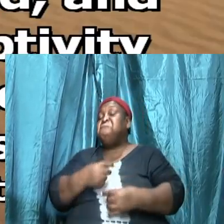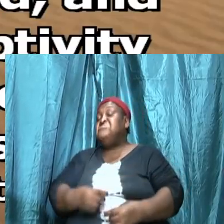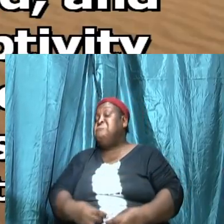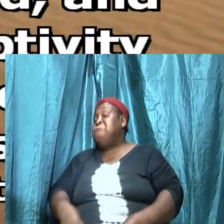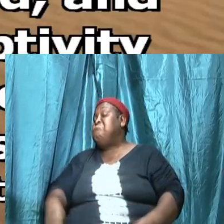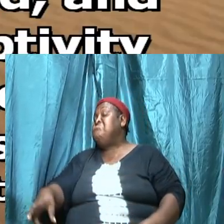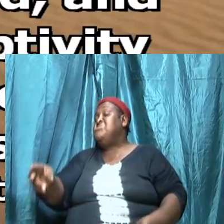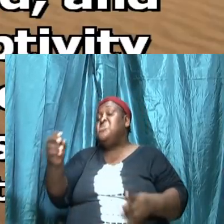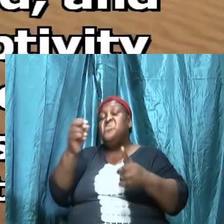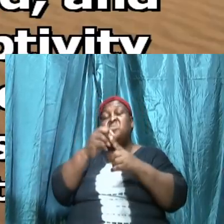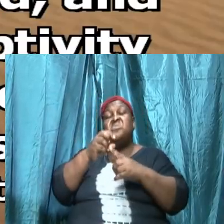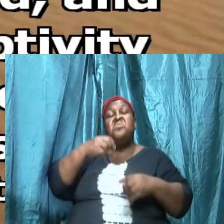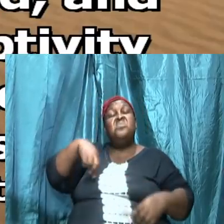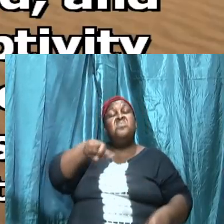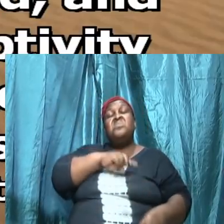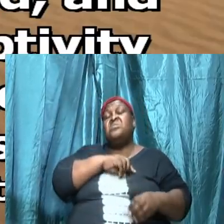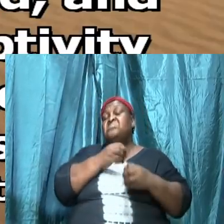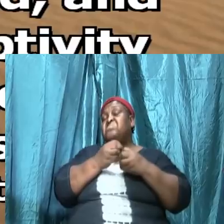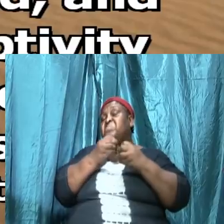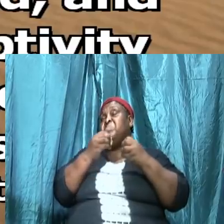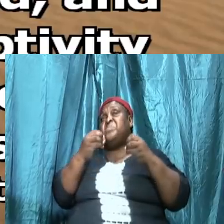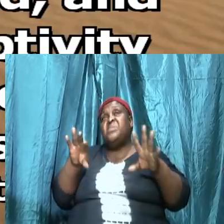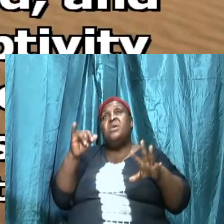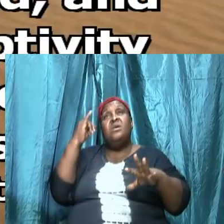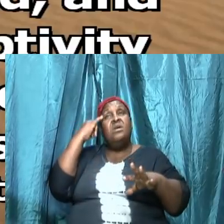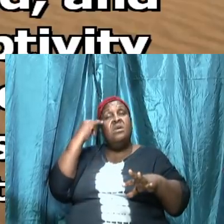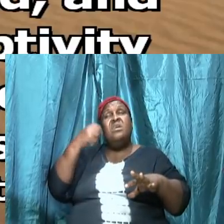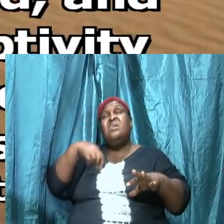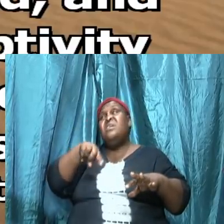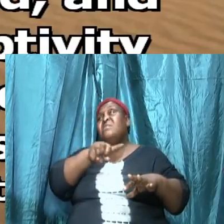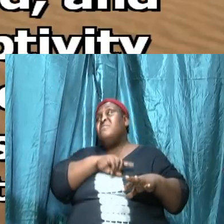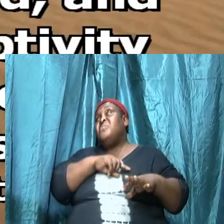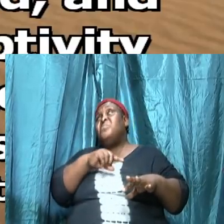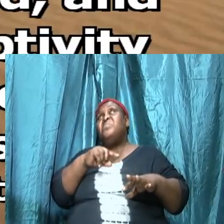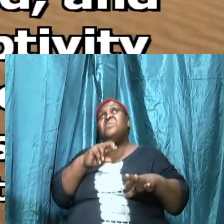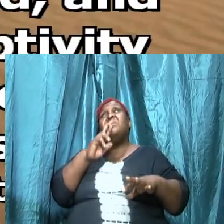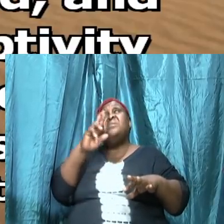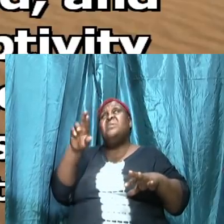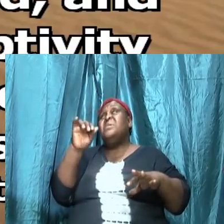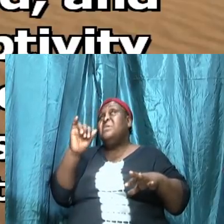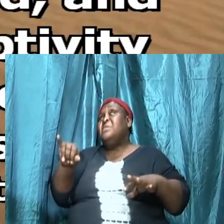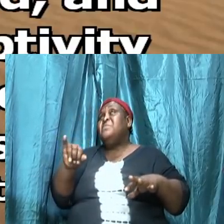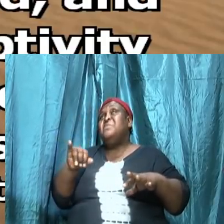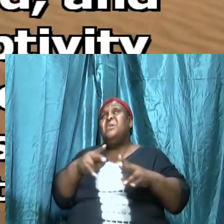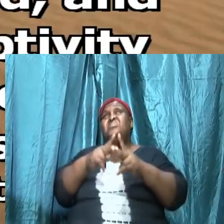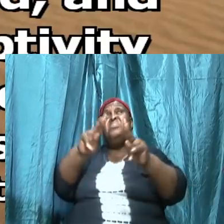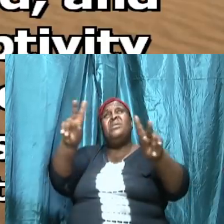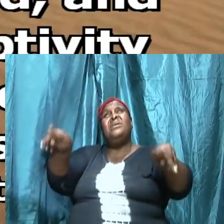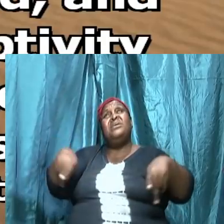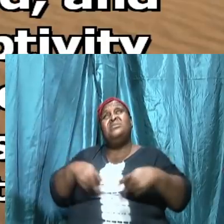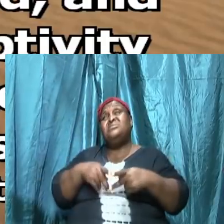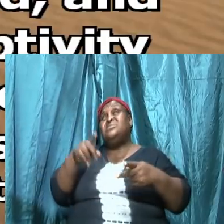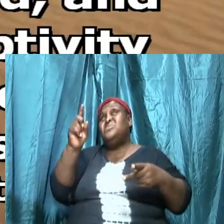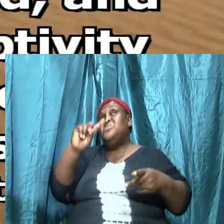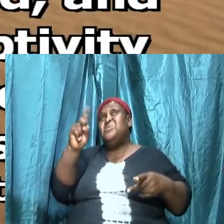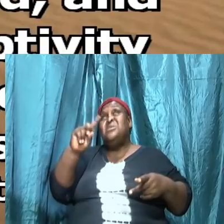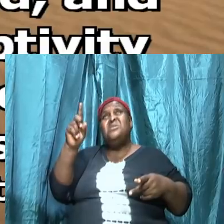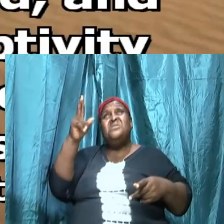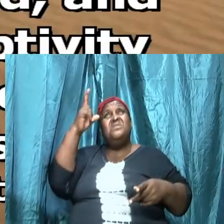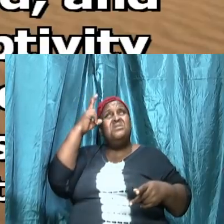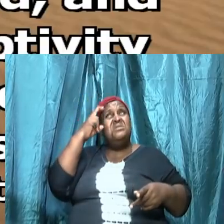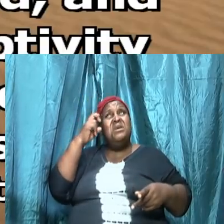lost and if we are at that place I dare say that we are at a